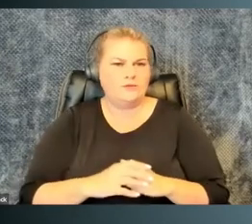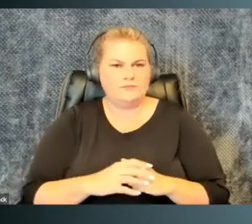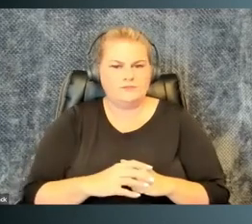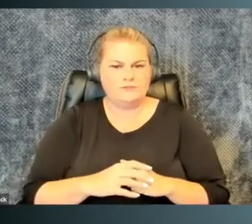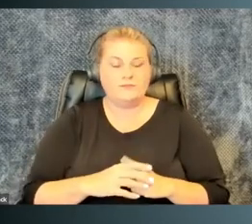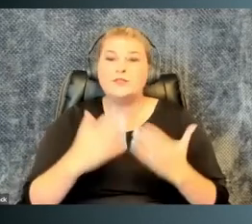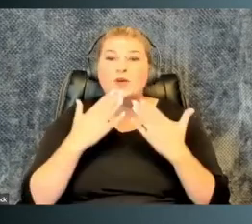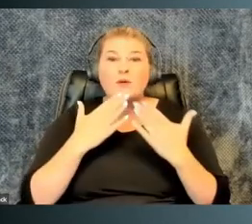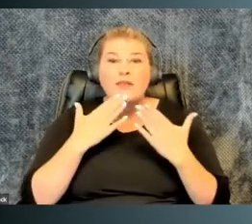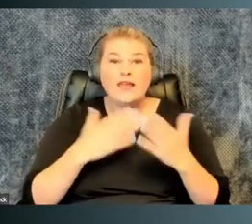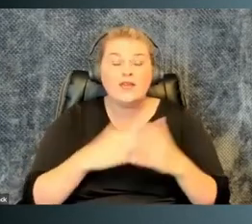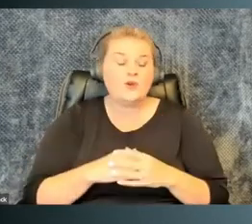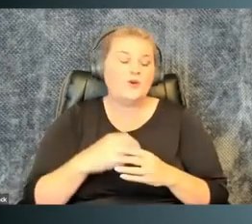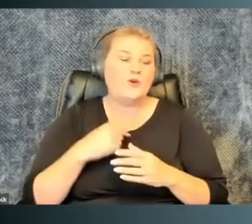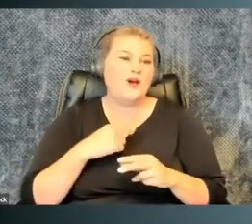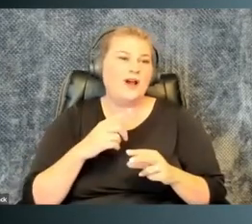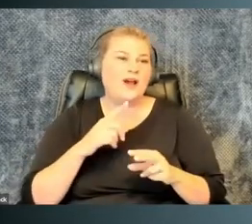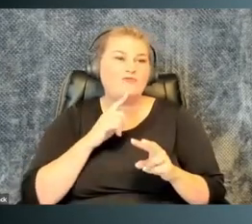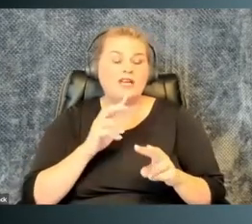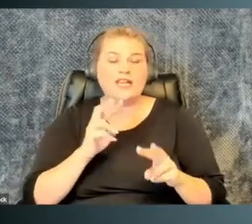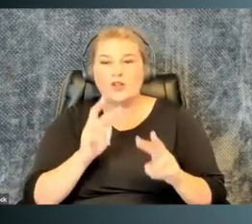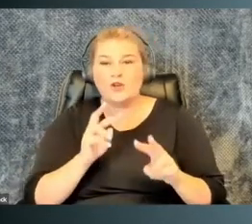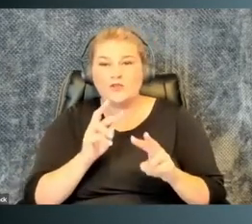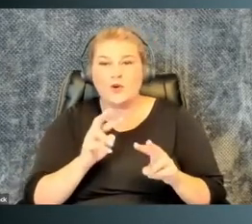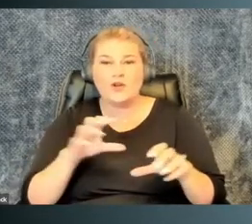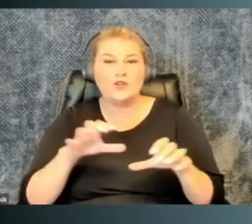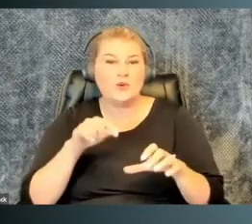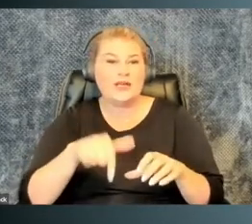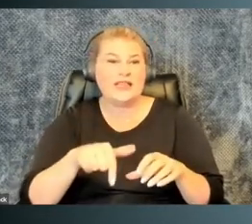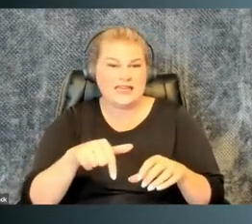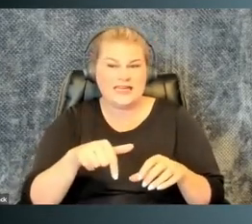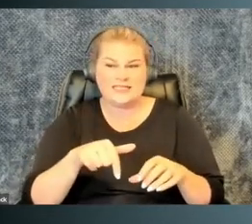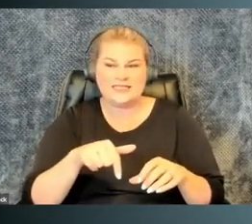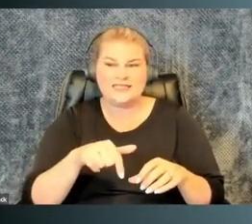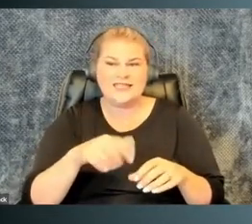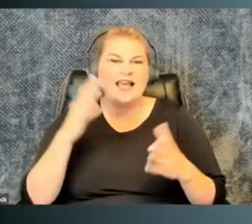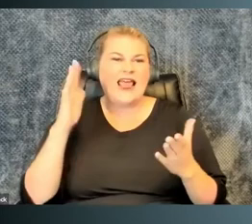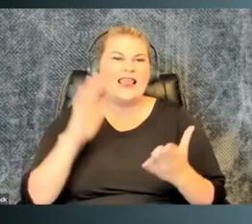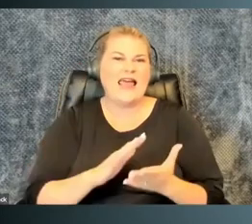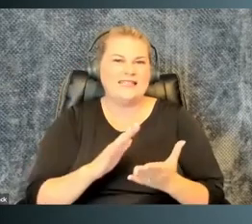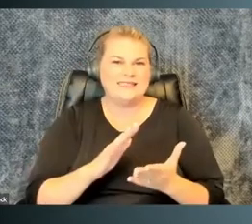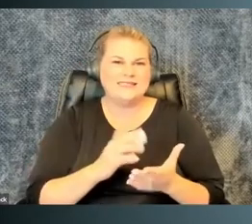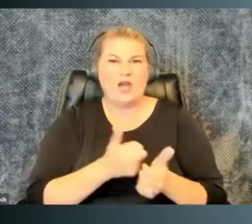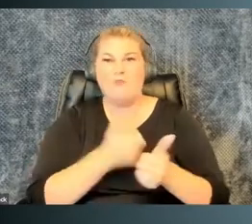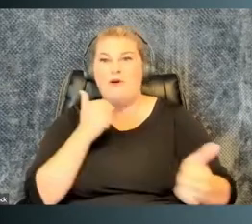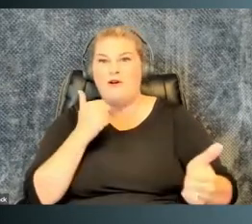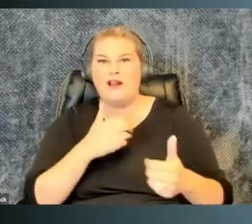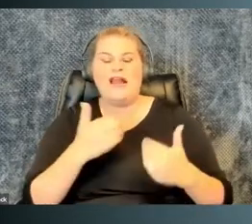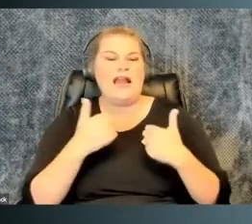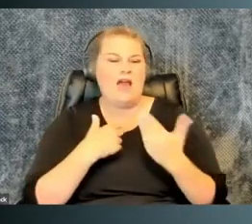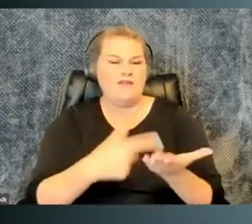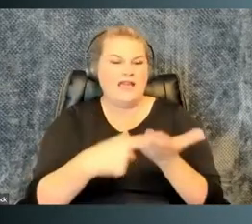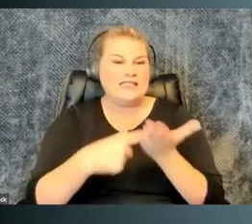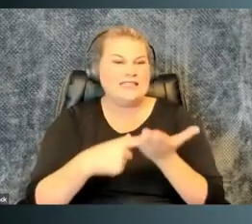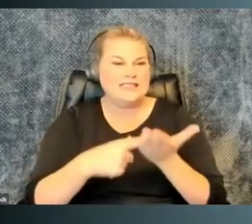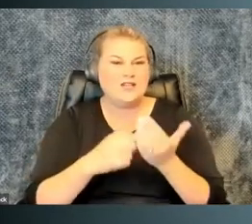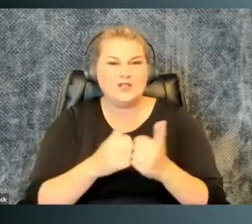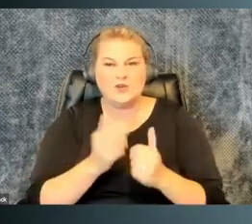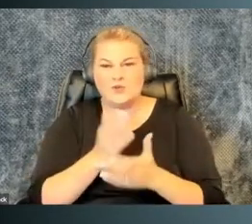work. So thank you. I look really forward to doing this less asynchronously